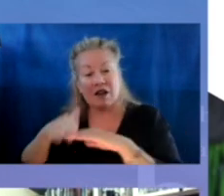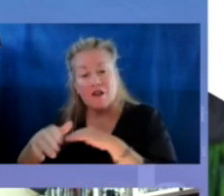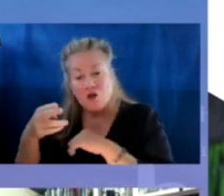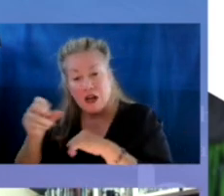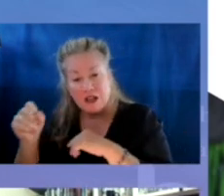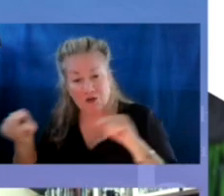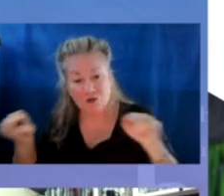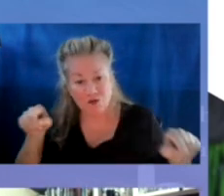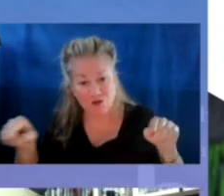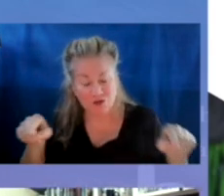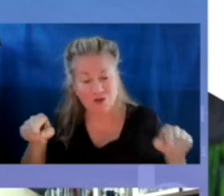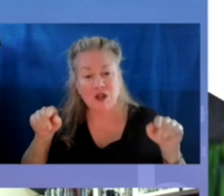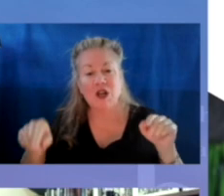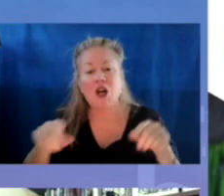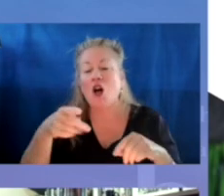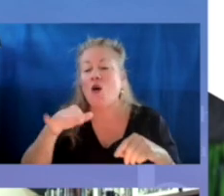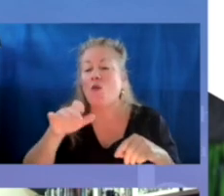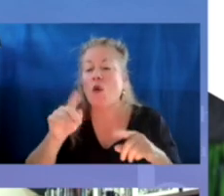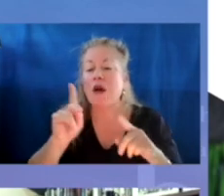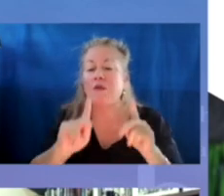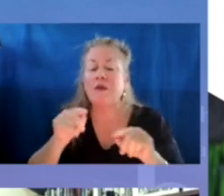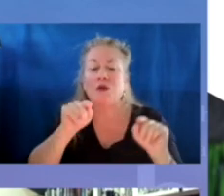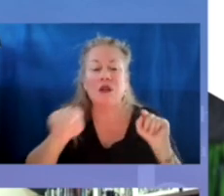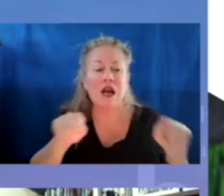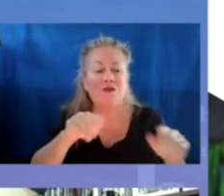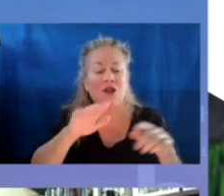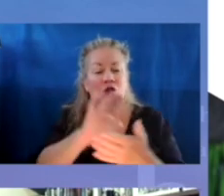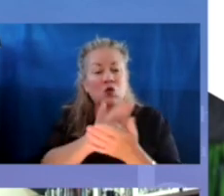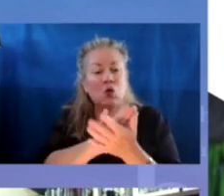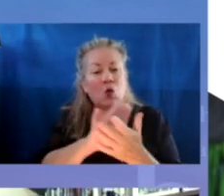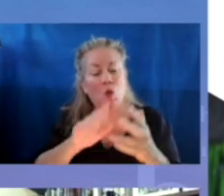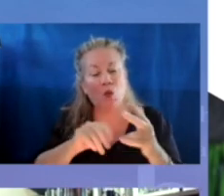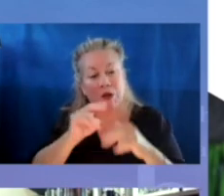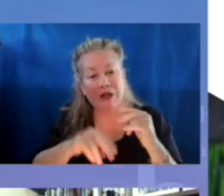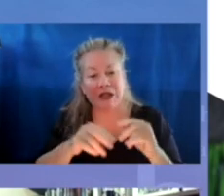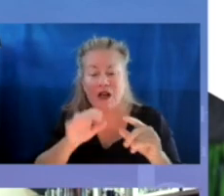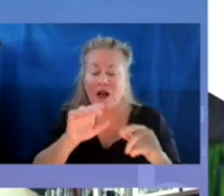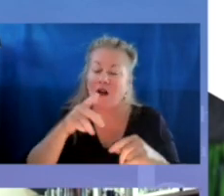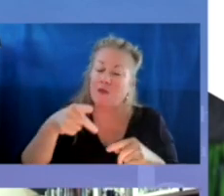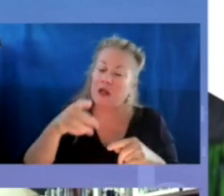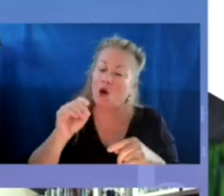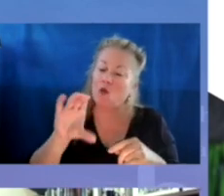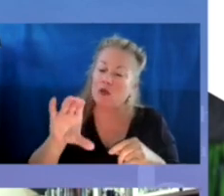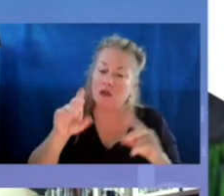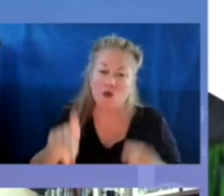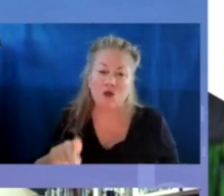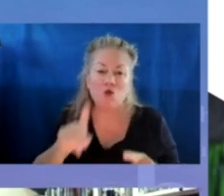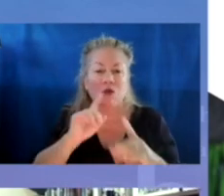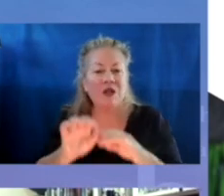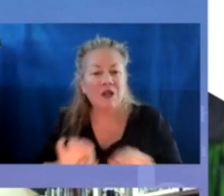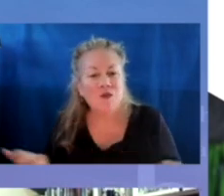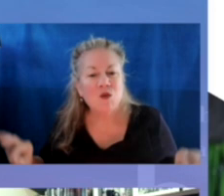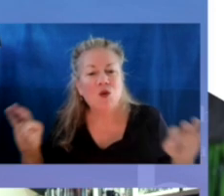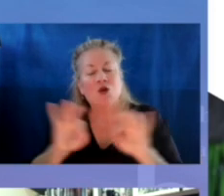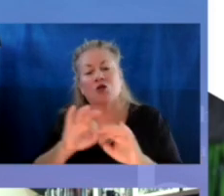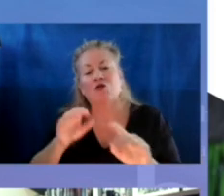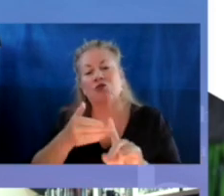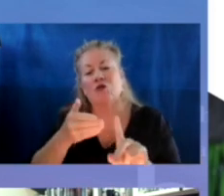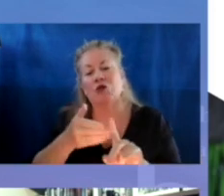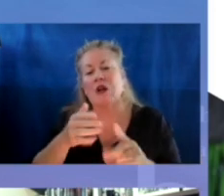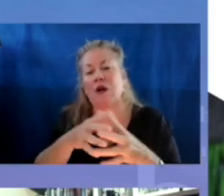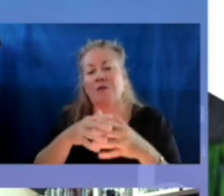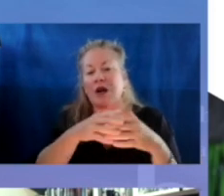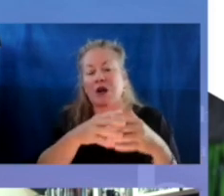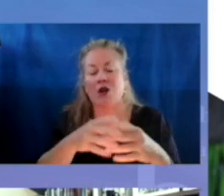transportation coordinators, and also point people in every school building. This is one really important area of directing